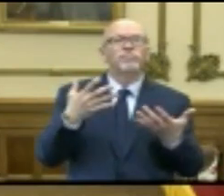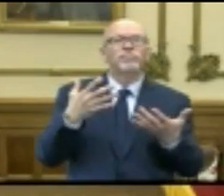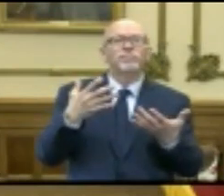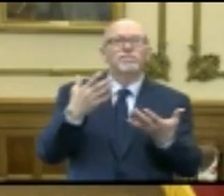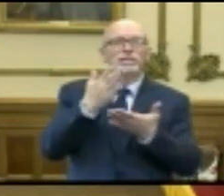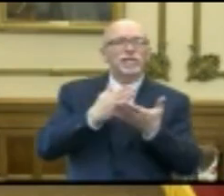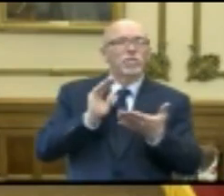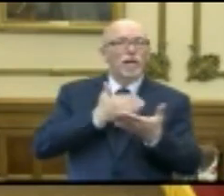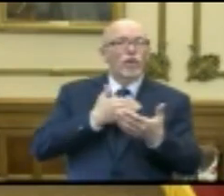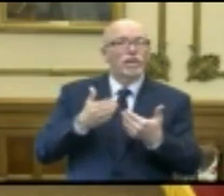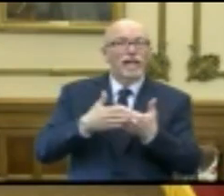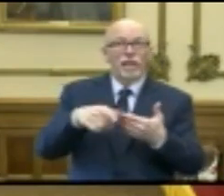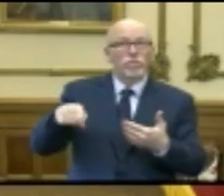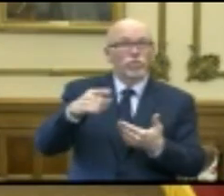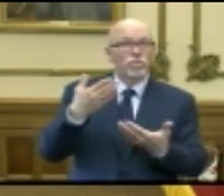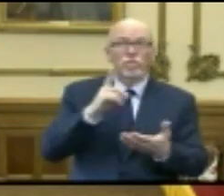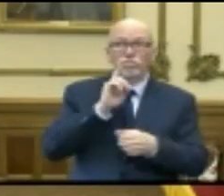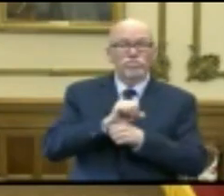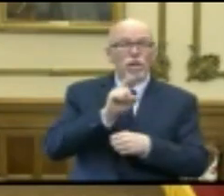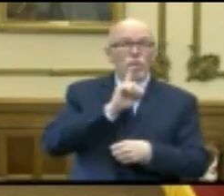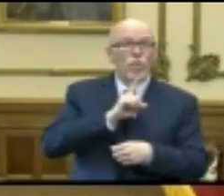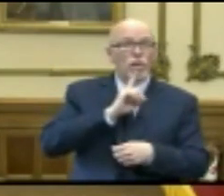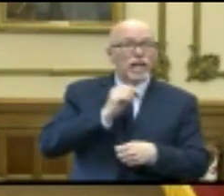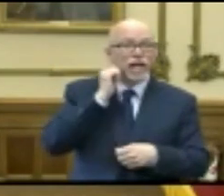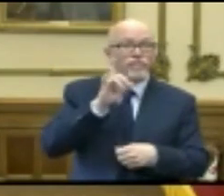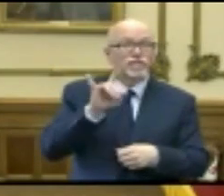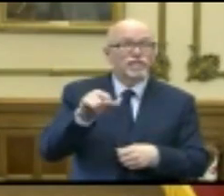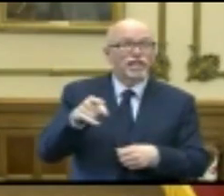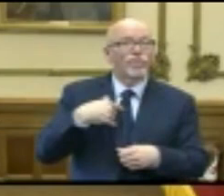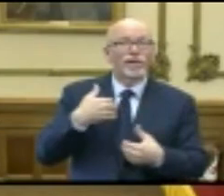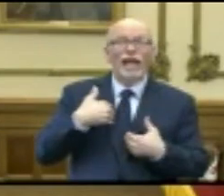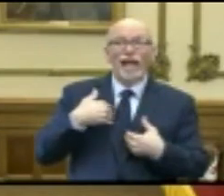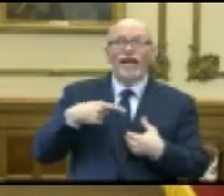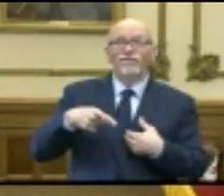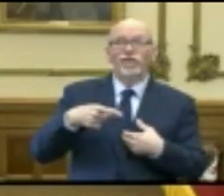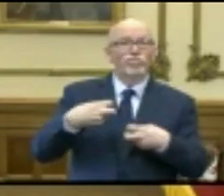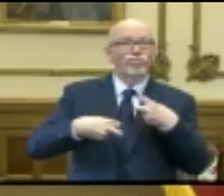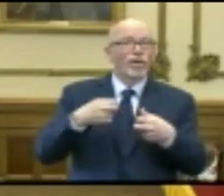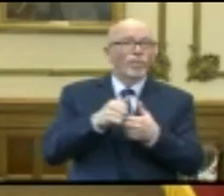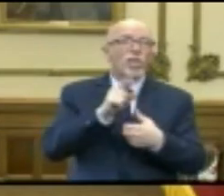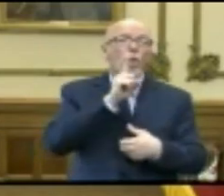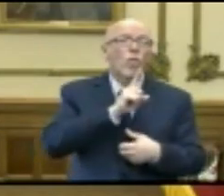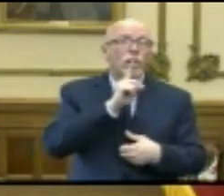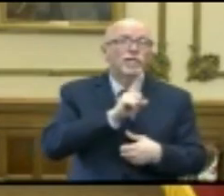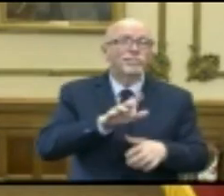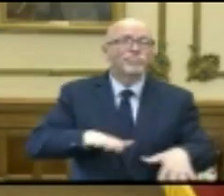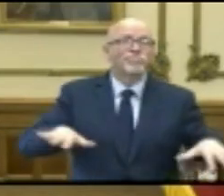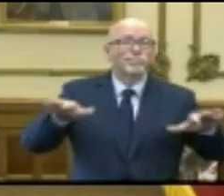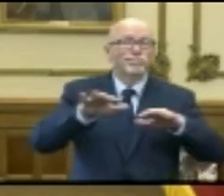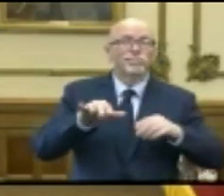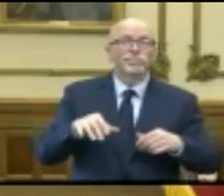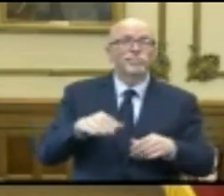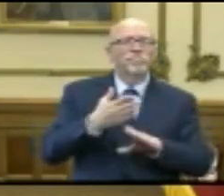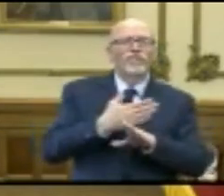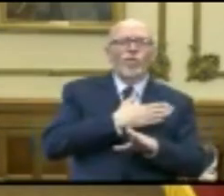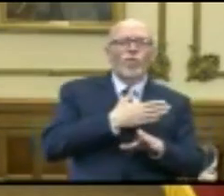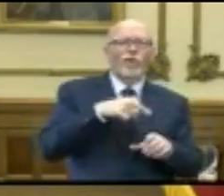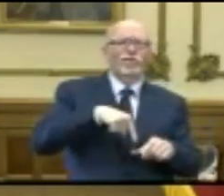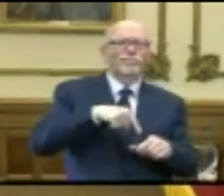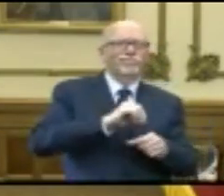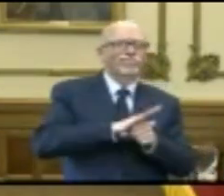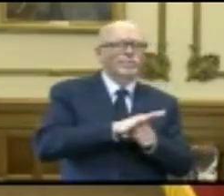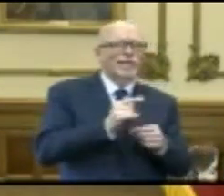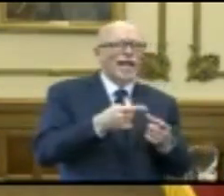lonely some of our neighbors really feel on a daily basis. We have a loneliness epidemic in this country. We had it before this effort, so that's